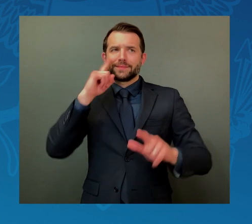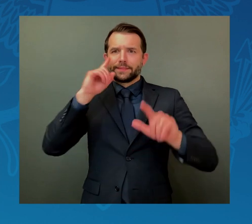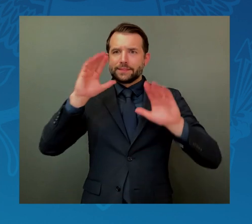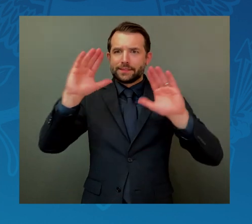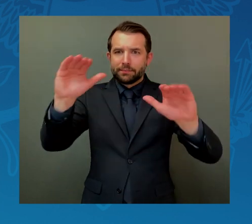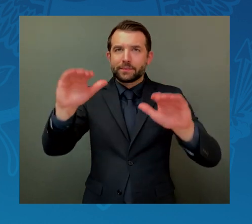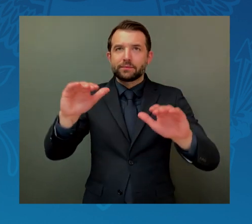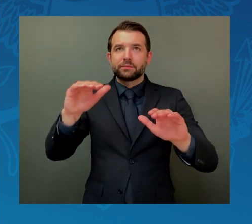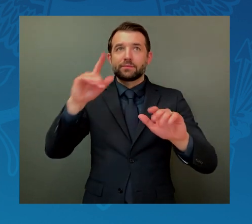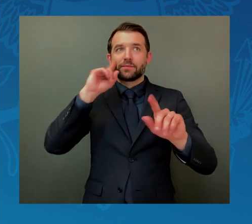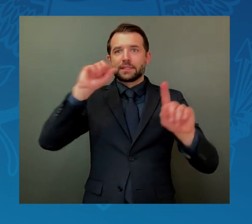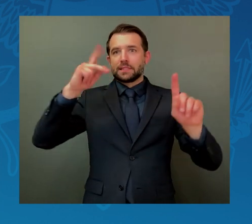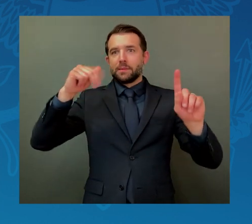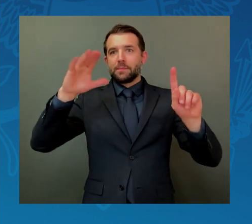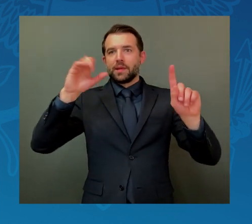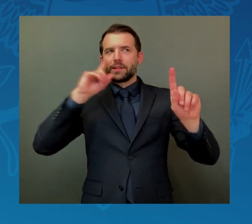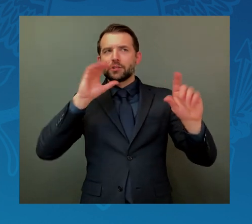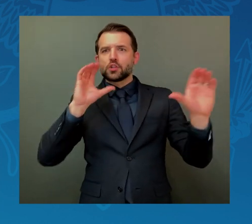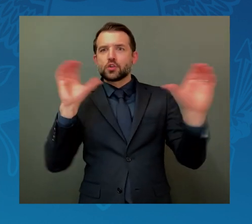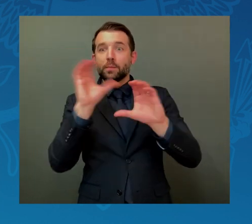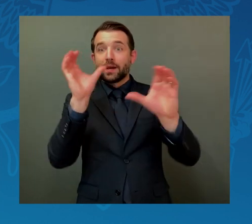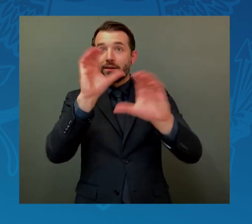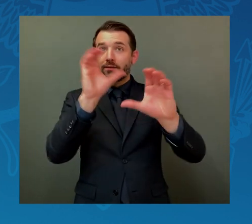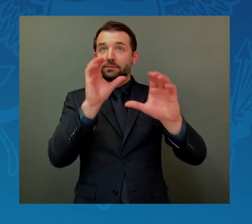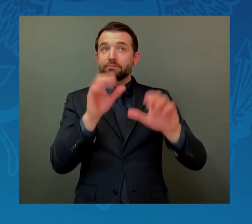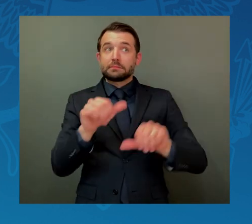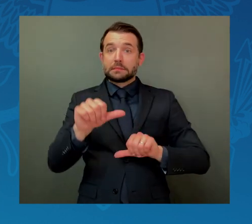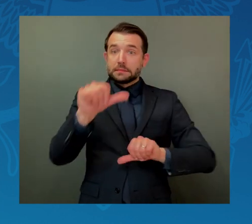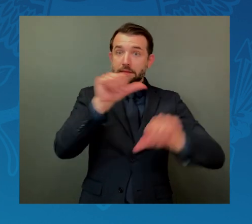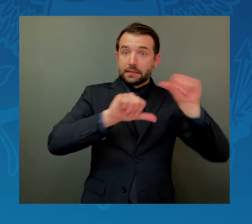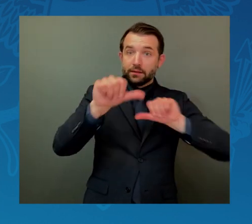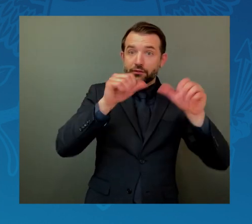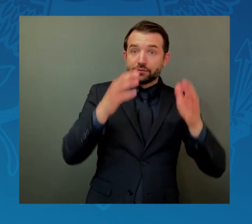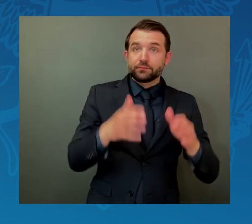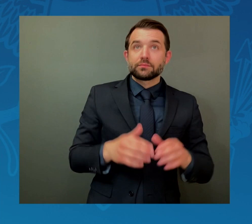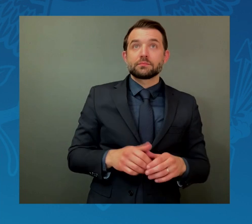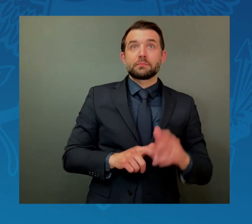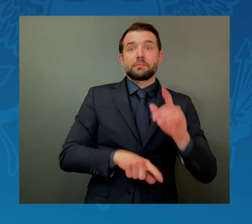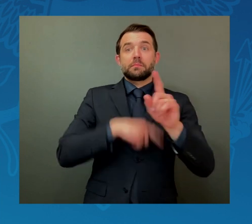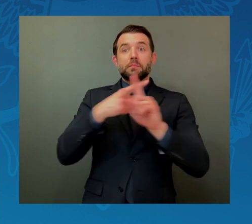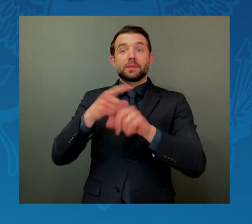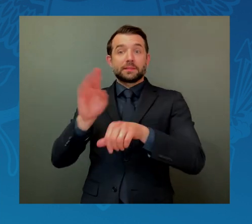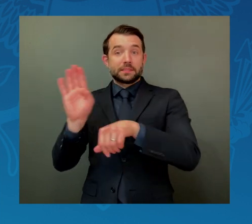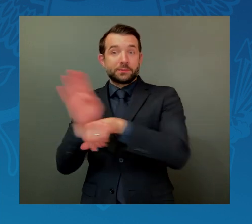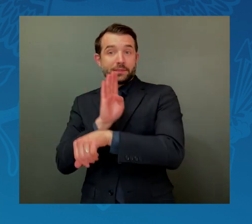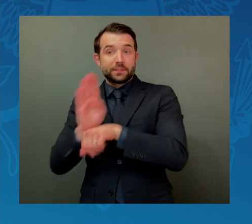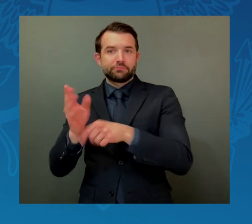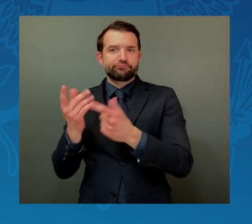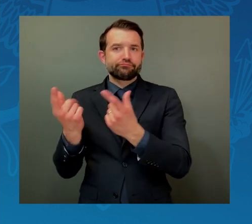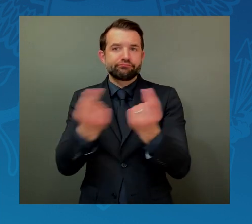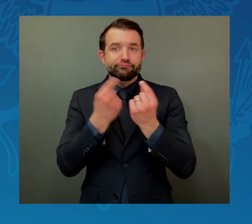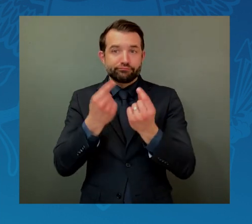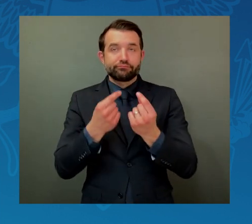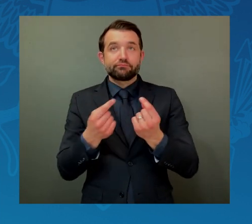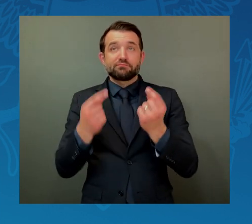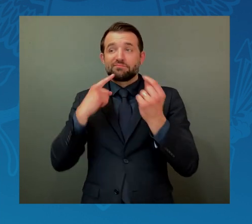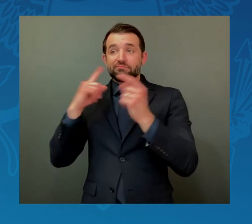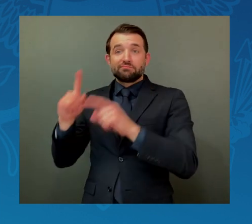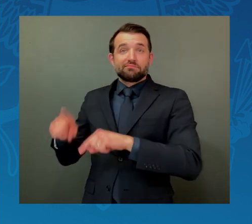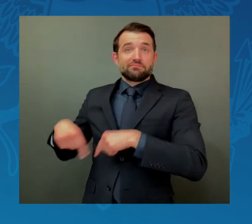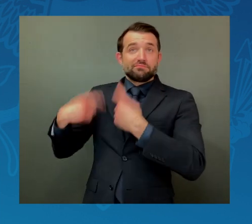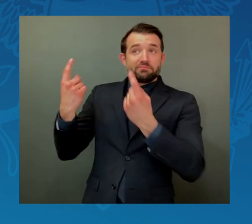and commercial activities. Since our administration took office, we have doubled to 18